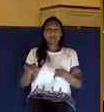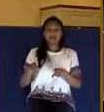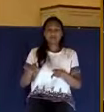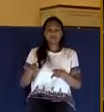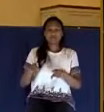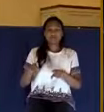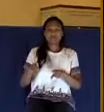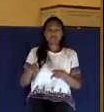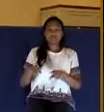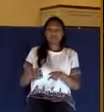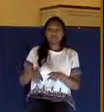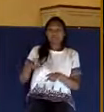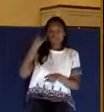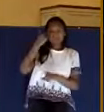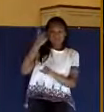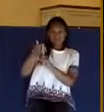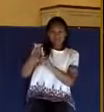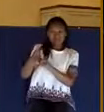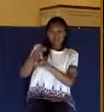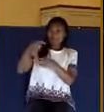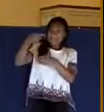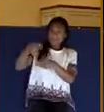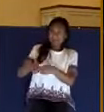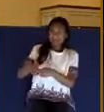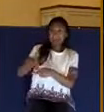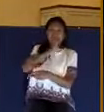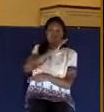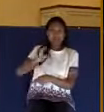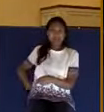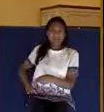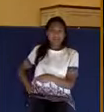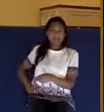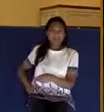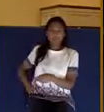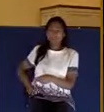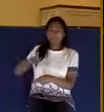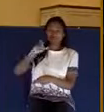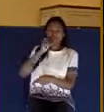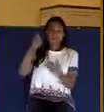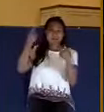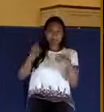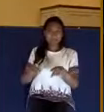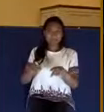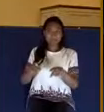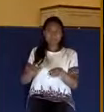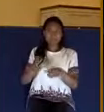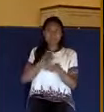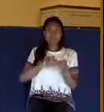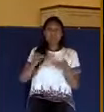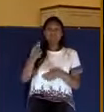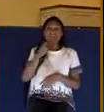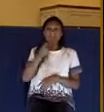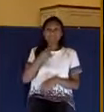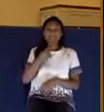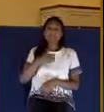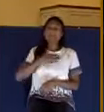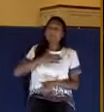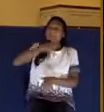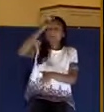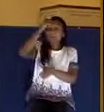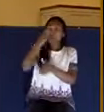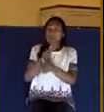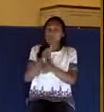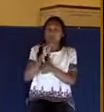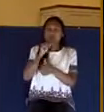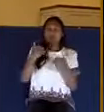who names the name of Christ. Look again at verse one. My brethren, have not the faith of our Lord